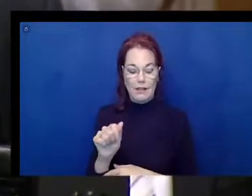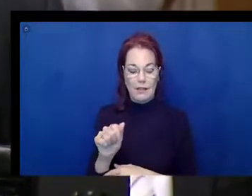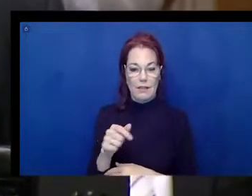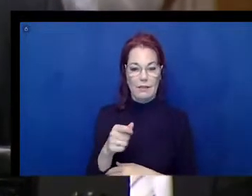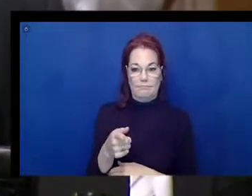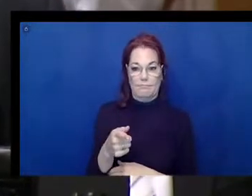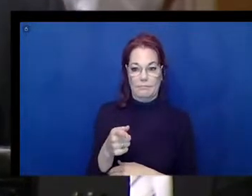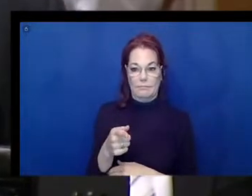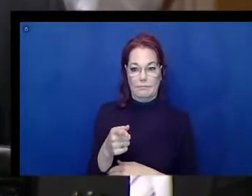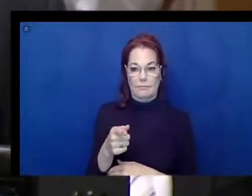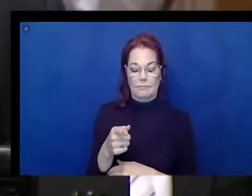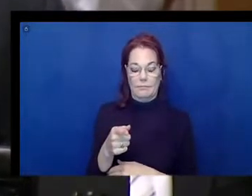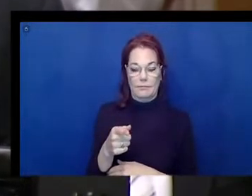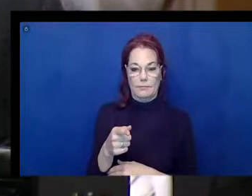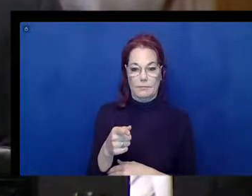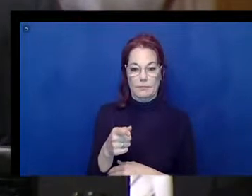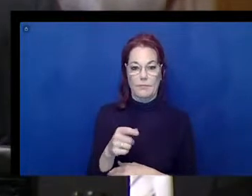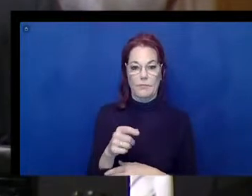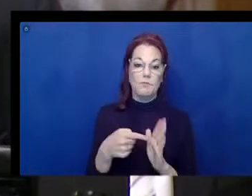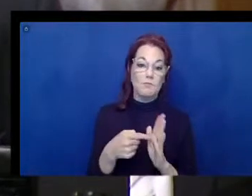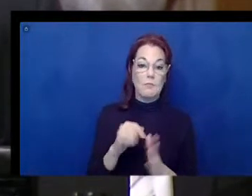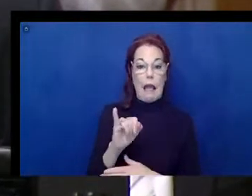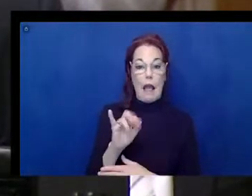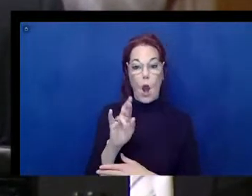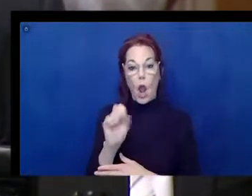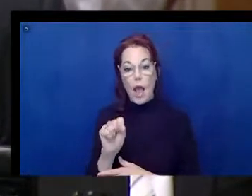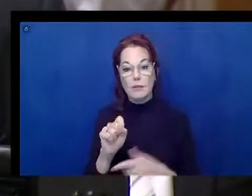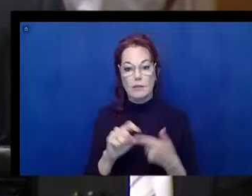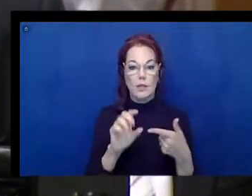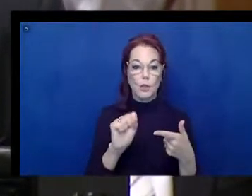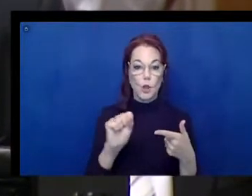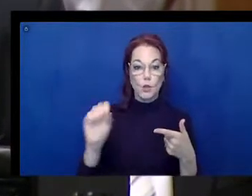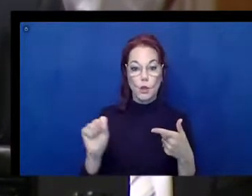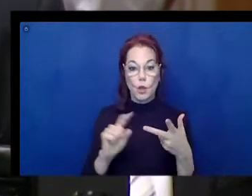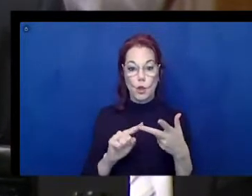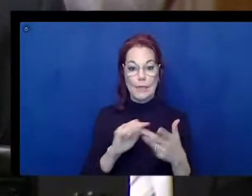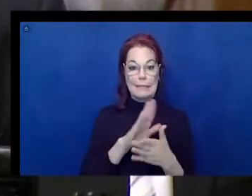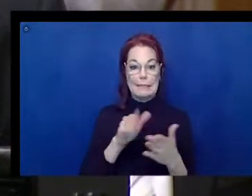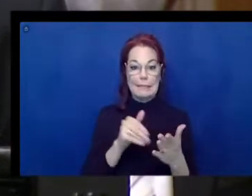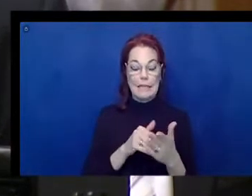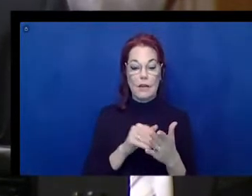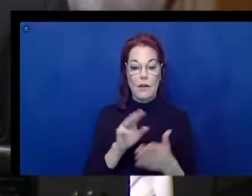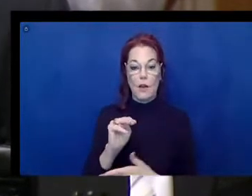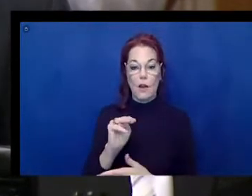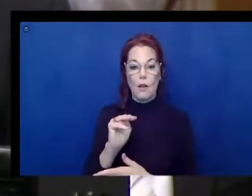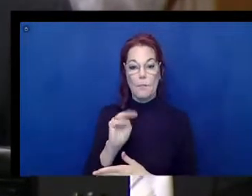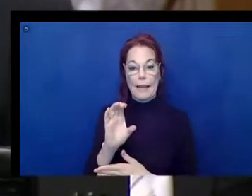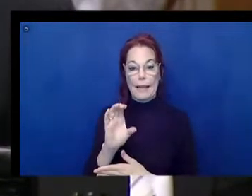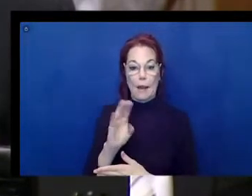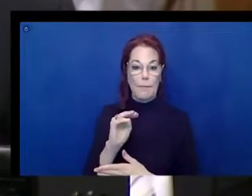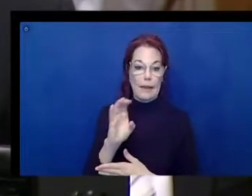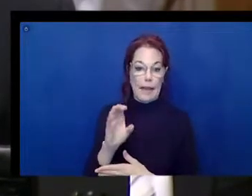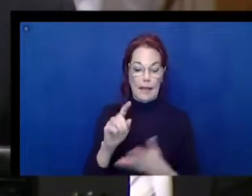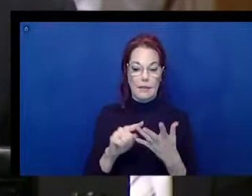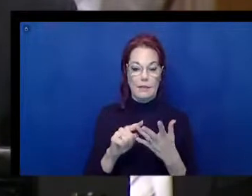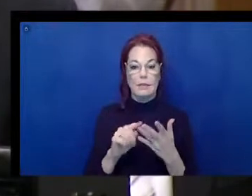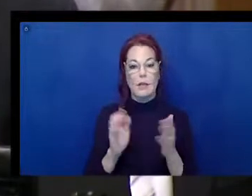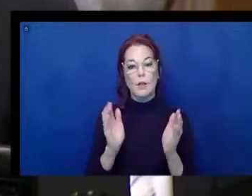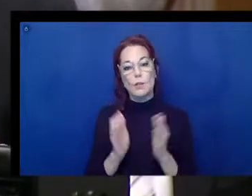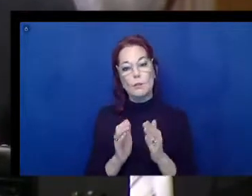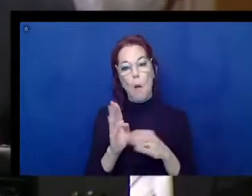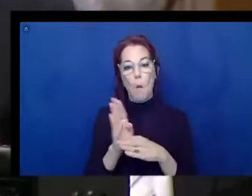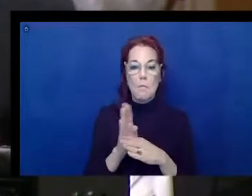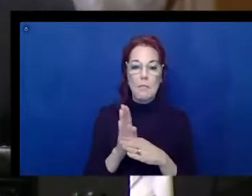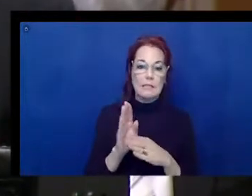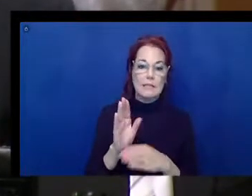I'm sorry, the IRS, the Social Security Administration, Center for Medicare and Medicaid, Department of Education, Small Business Administration, the Veterans Administration,